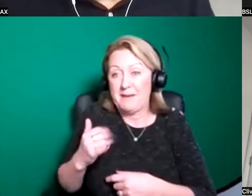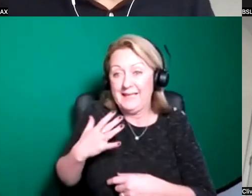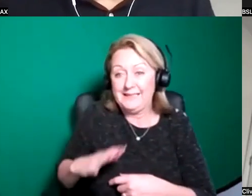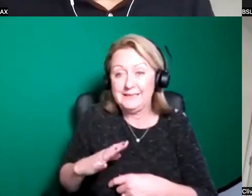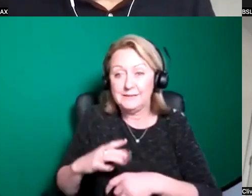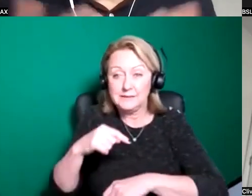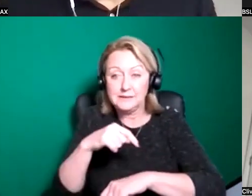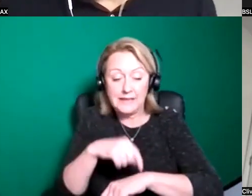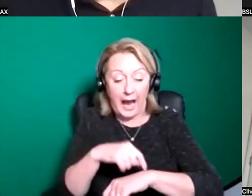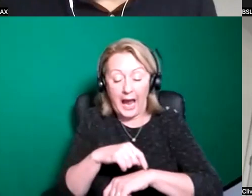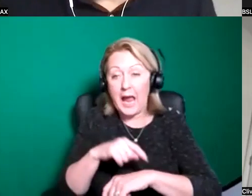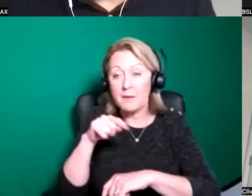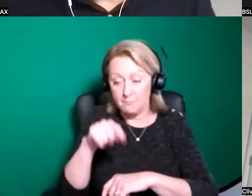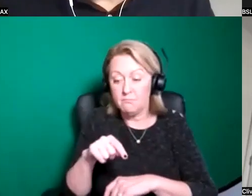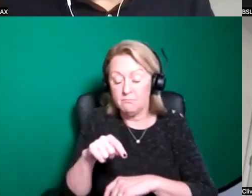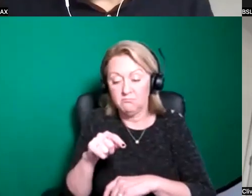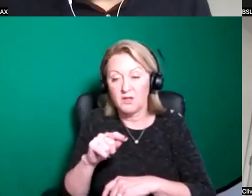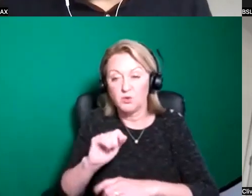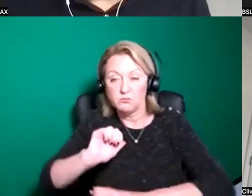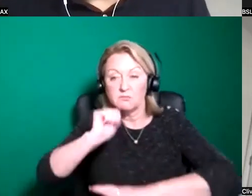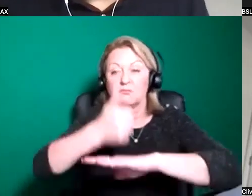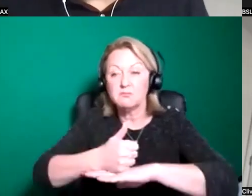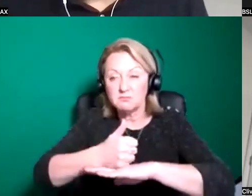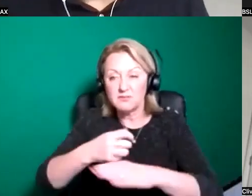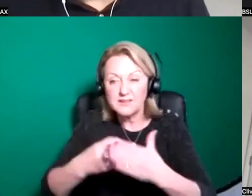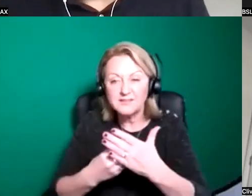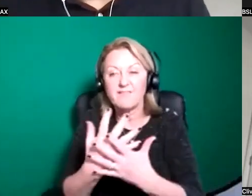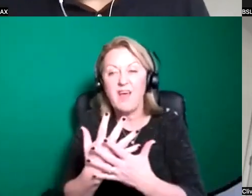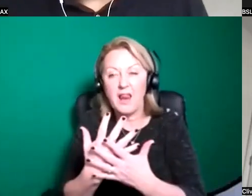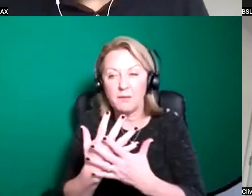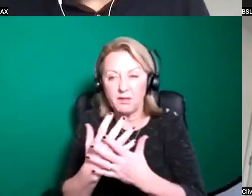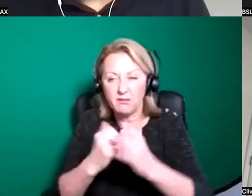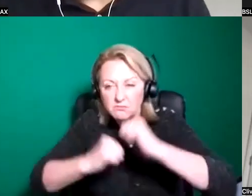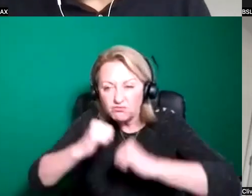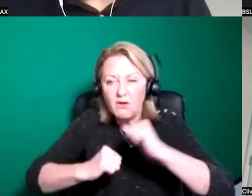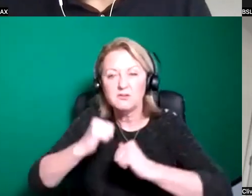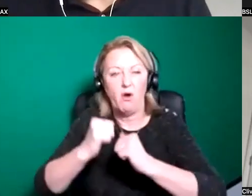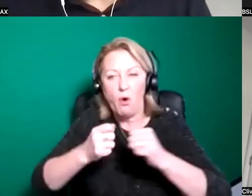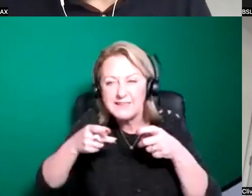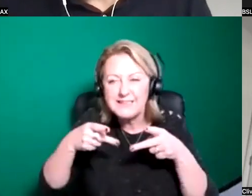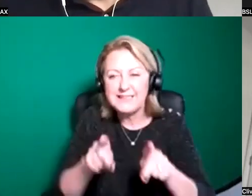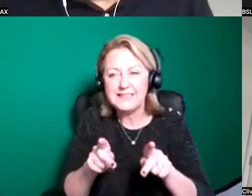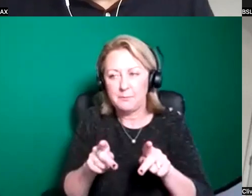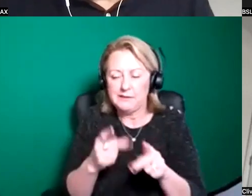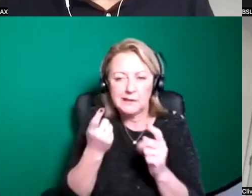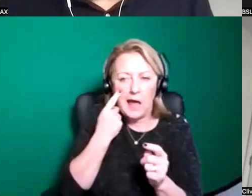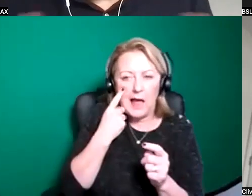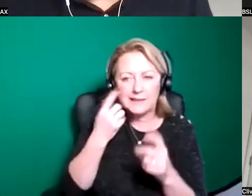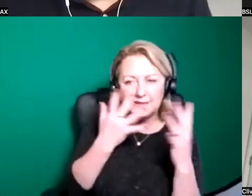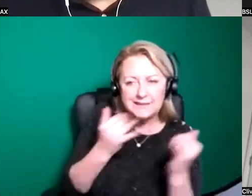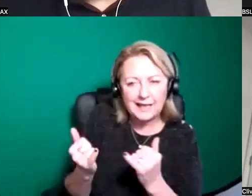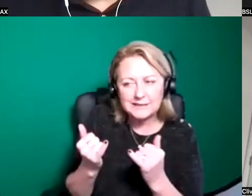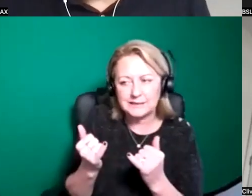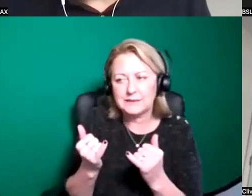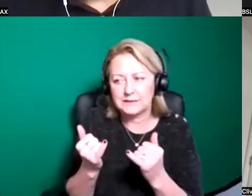develop the infrastructure for that or develop the kind of systems that you're going to be using and test those out and so